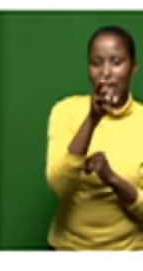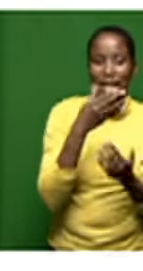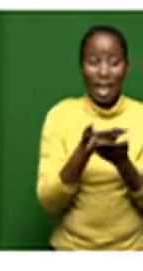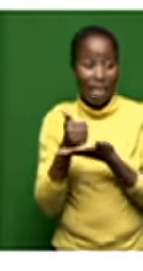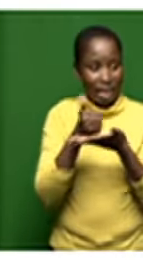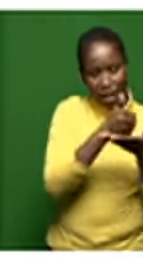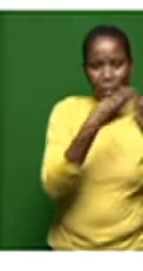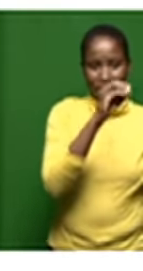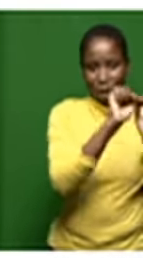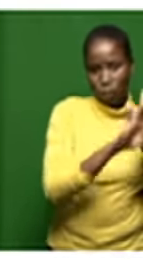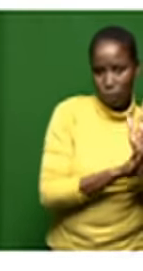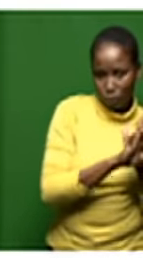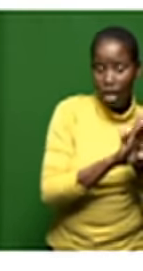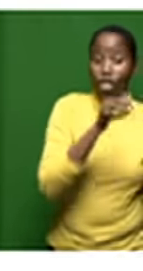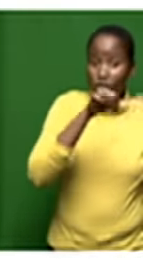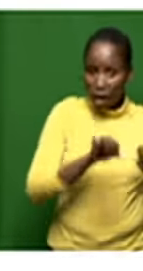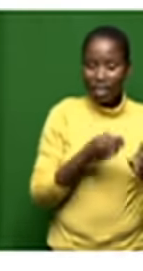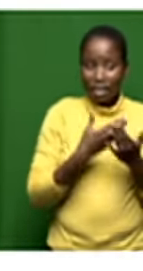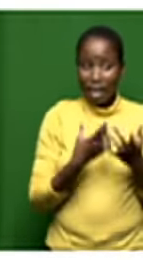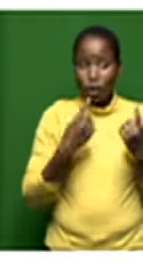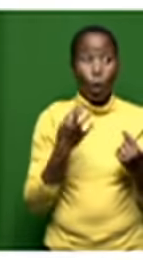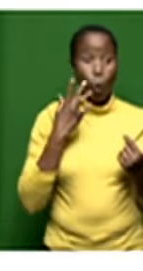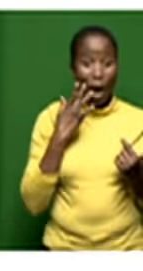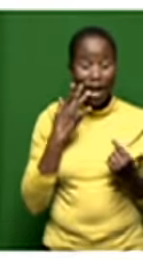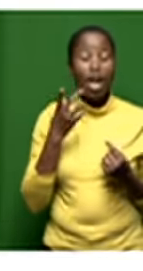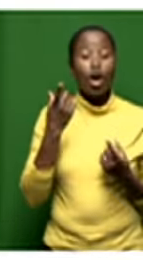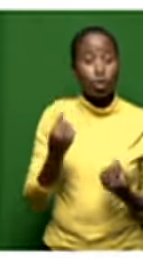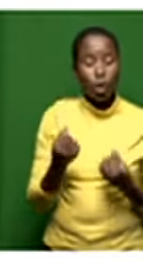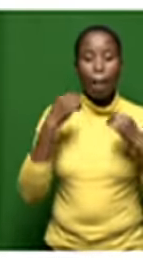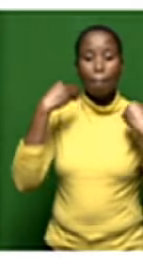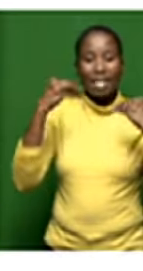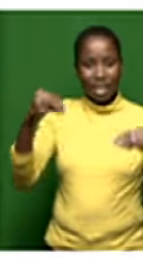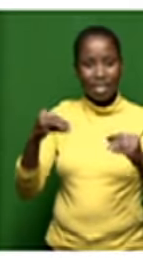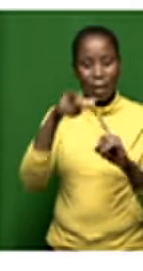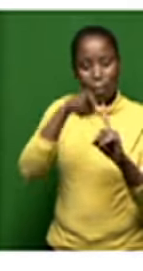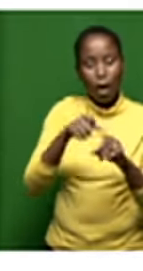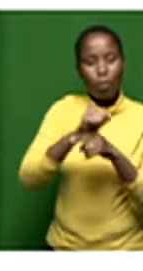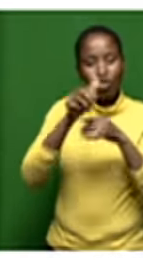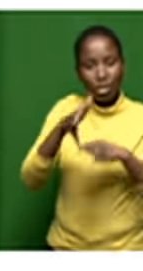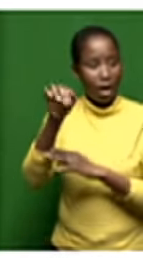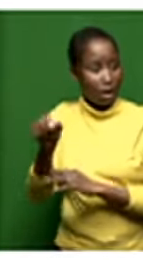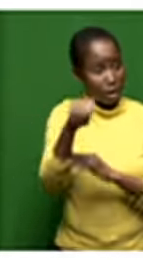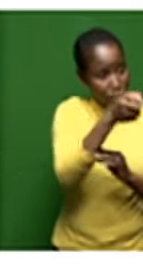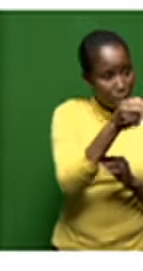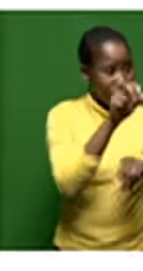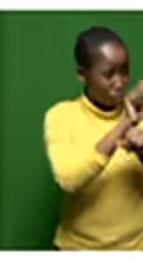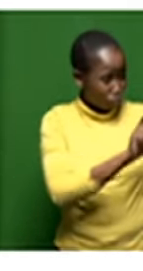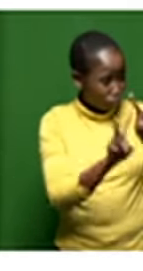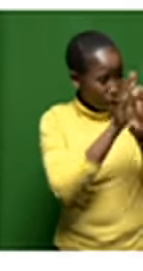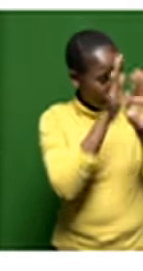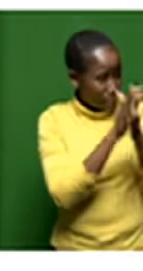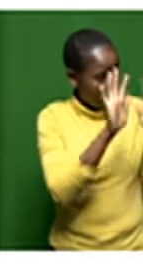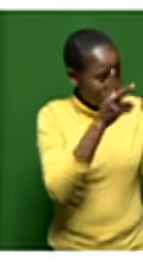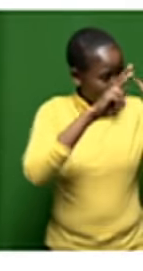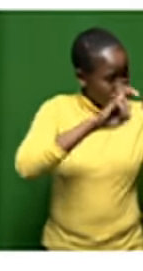and then we'll then be able to make that communication once the business rescue practitioner has consulted within and looked at the business and the viability of